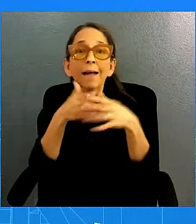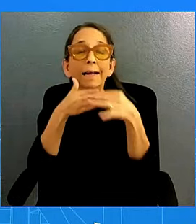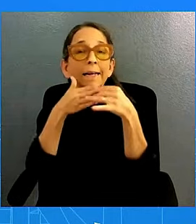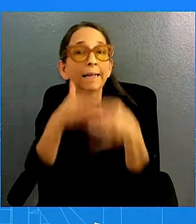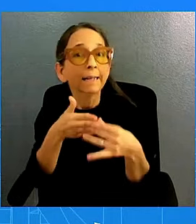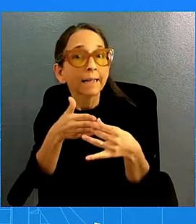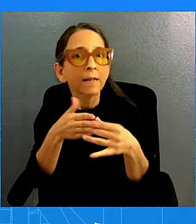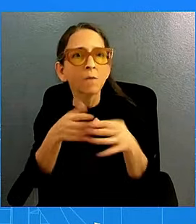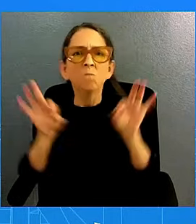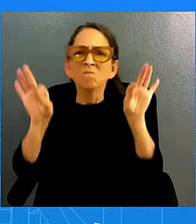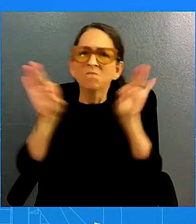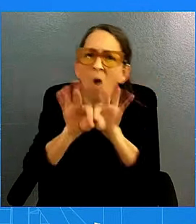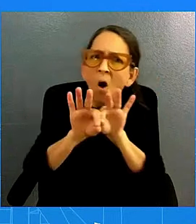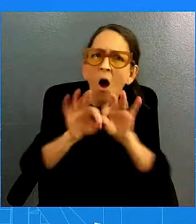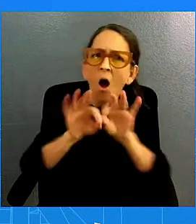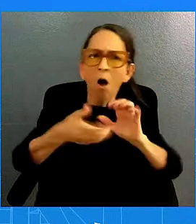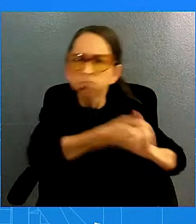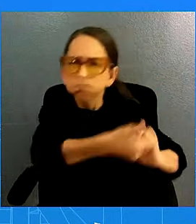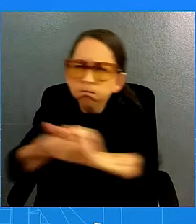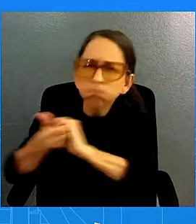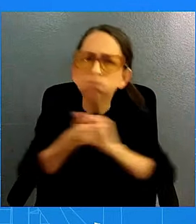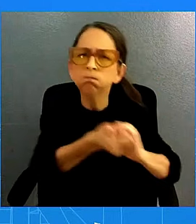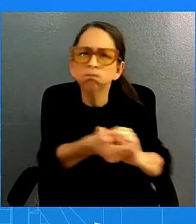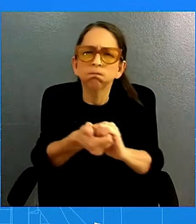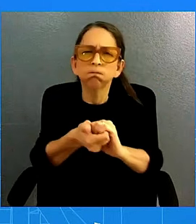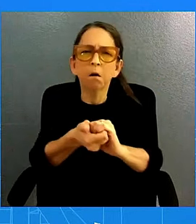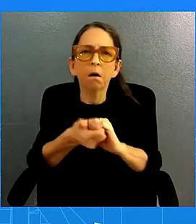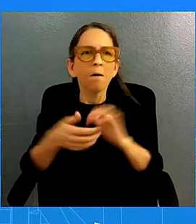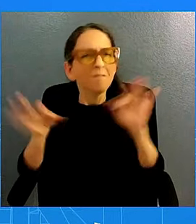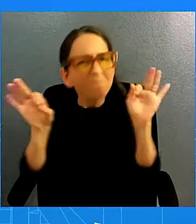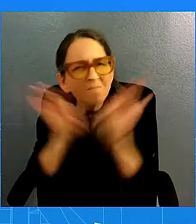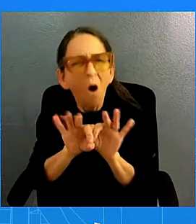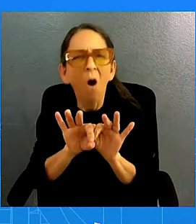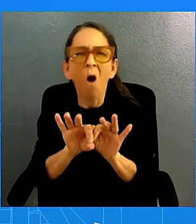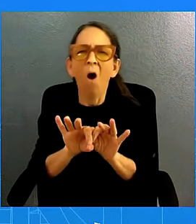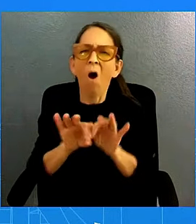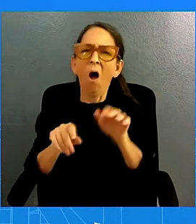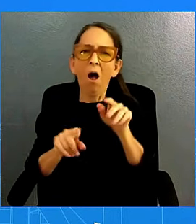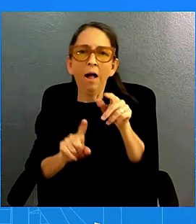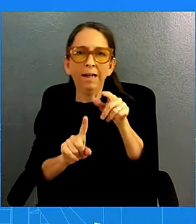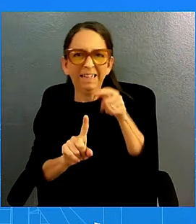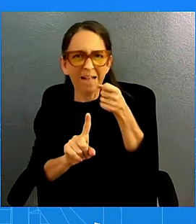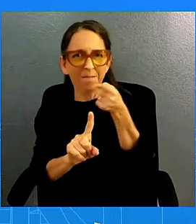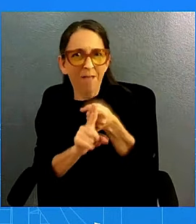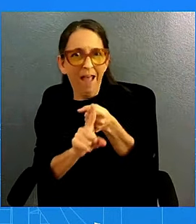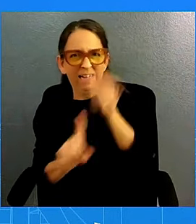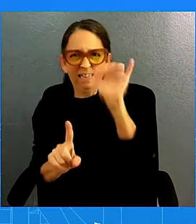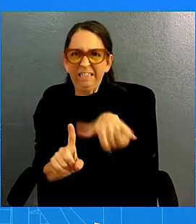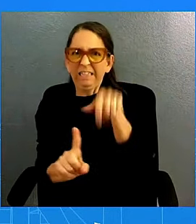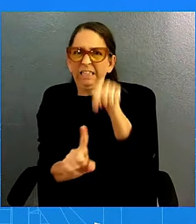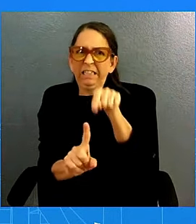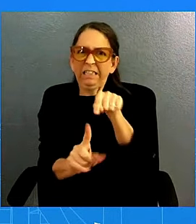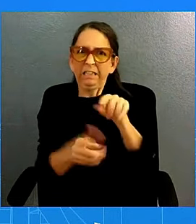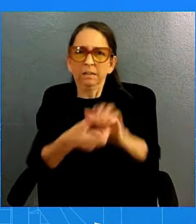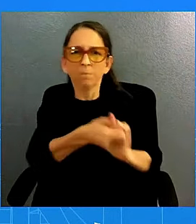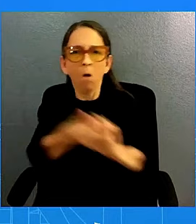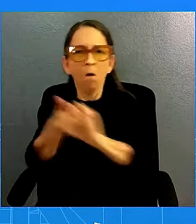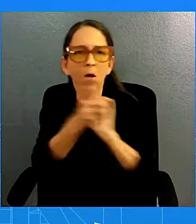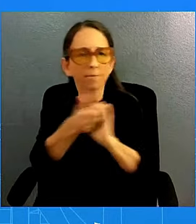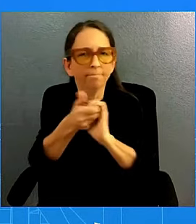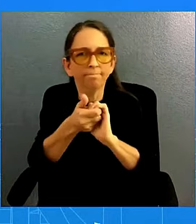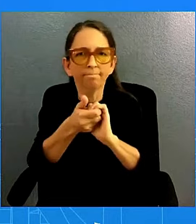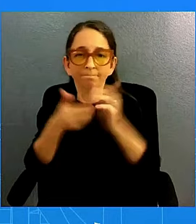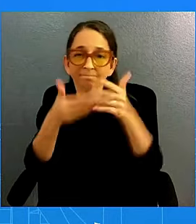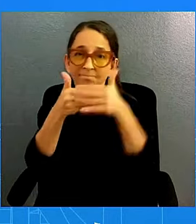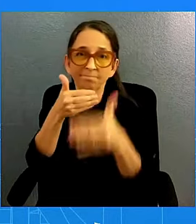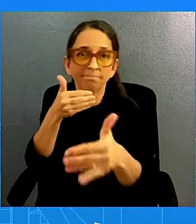a difference in both conflicts, and how we have to stay at that work. Thank you. you. John. Next week, President Zelensky